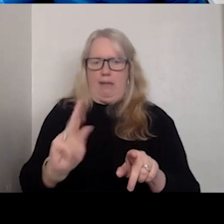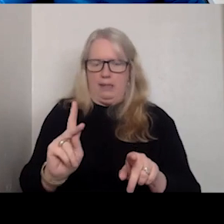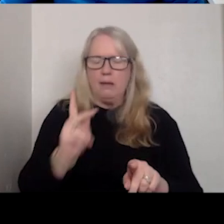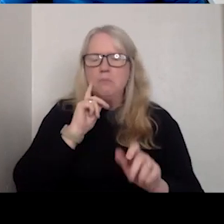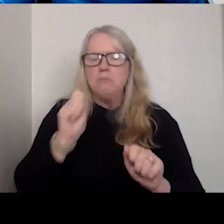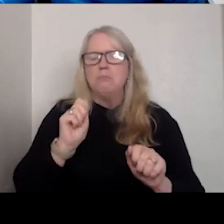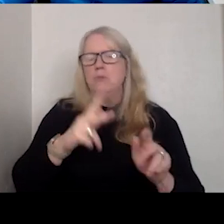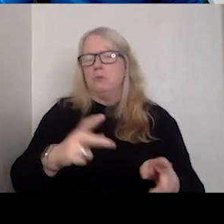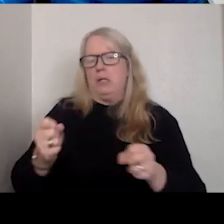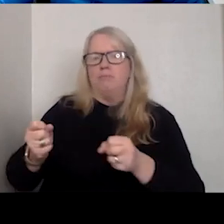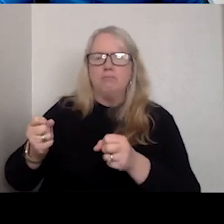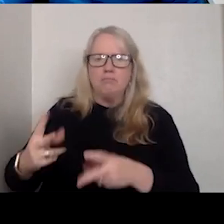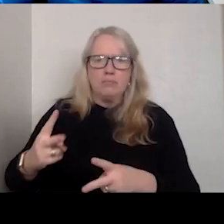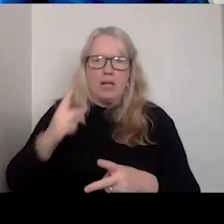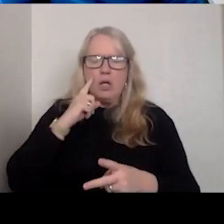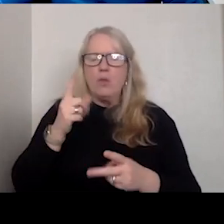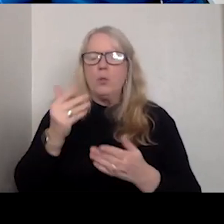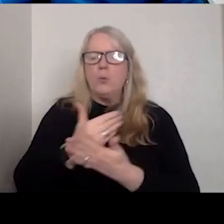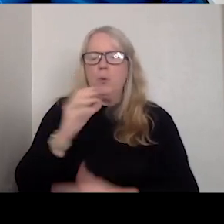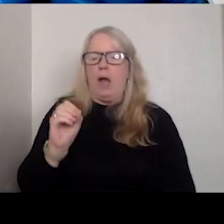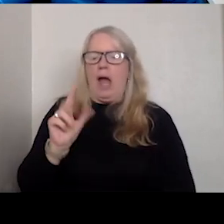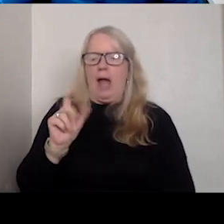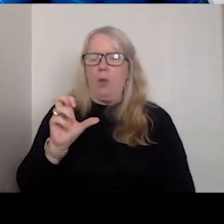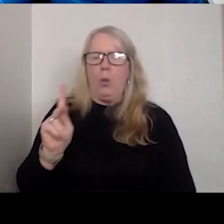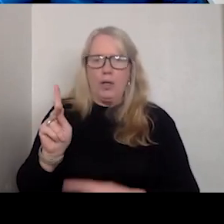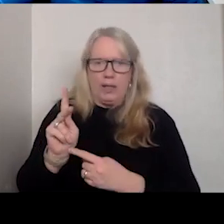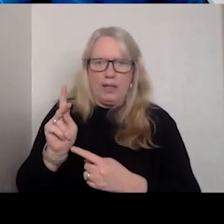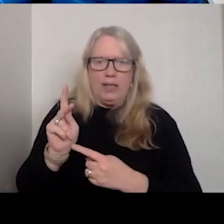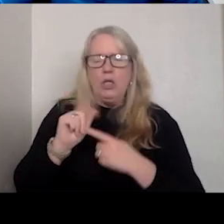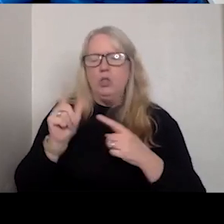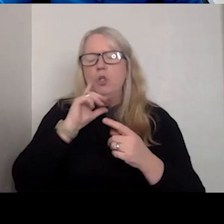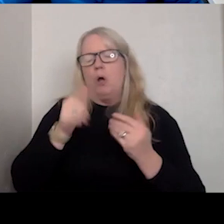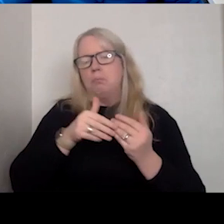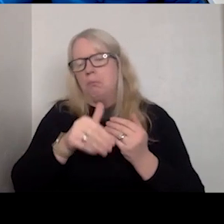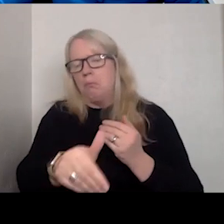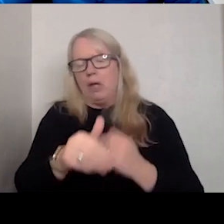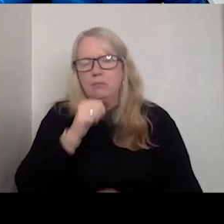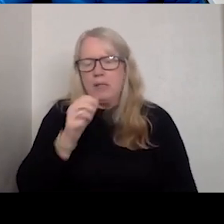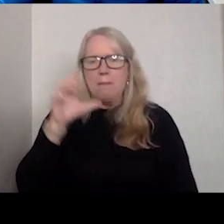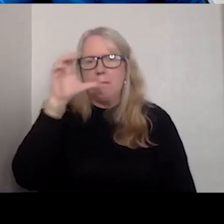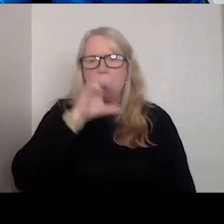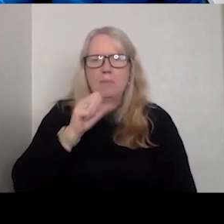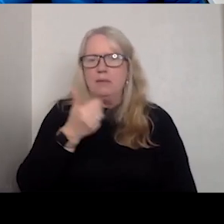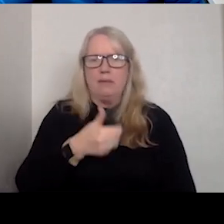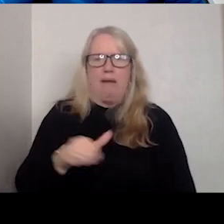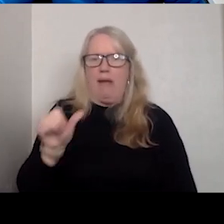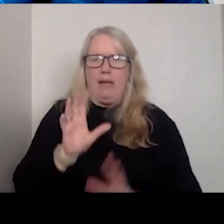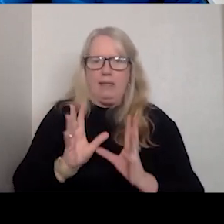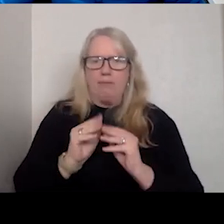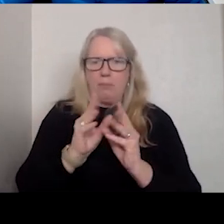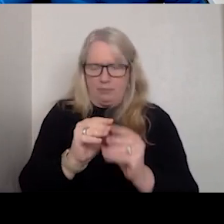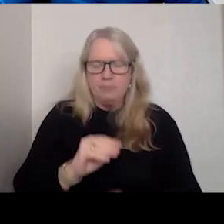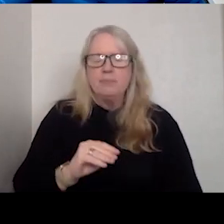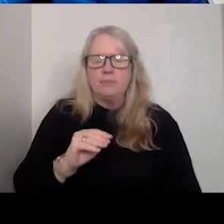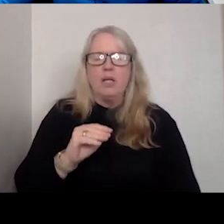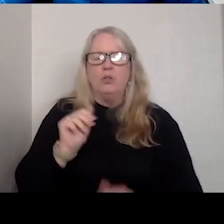download that fresh Outlook series to make sure you don't miss any of the crisis jam. So be sure to do